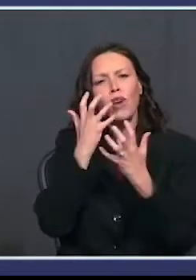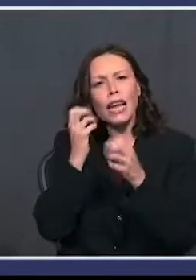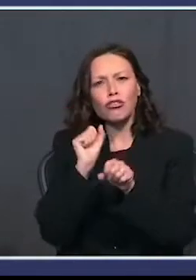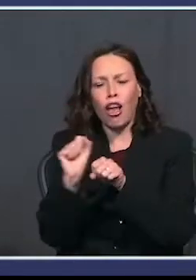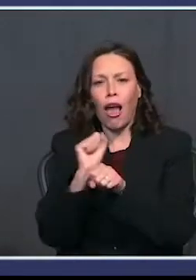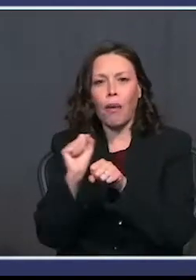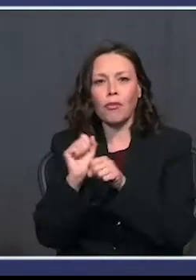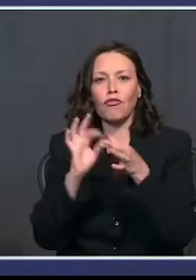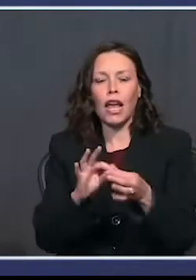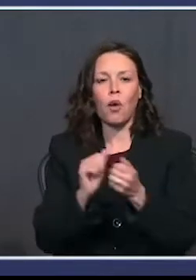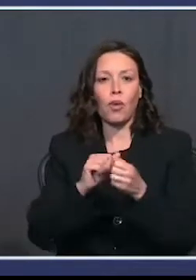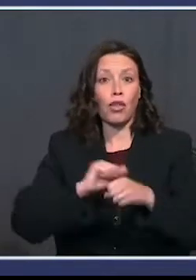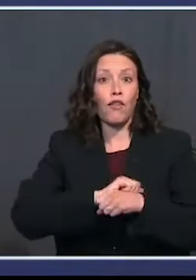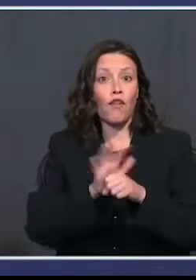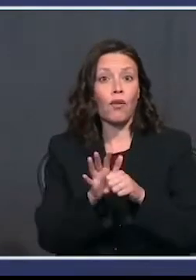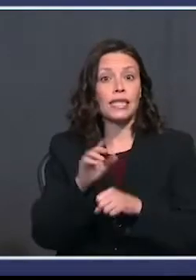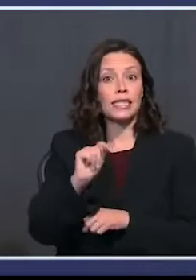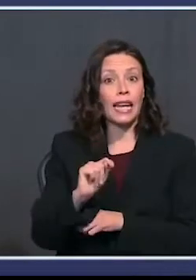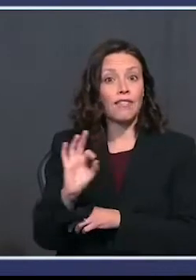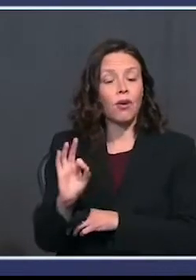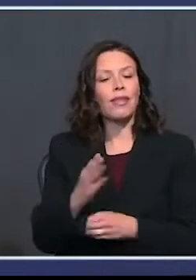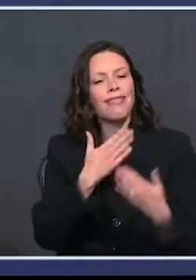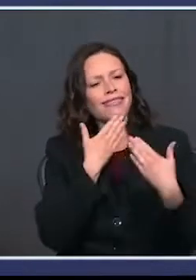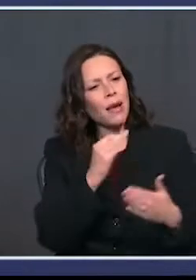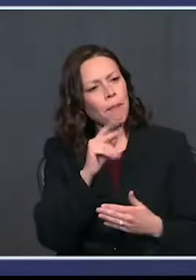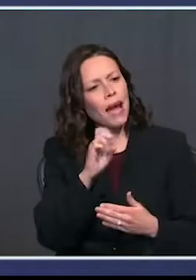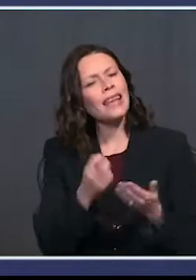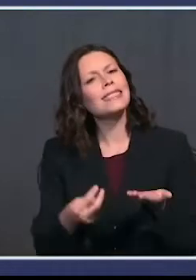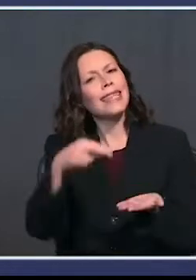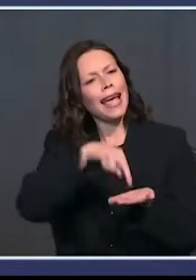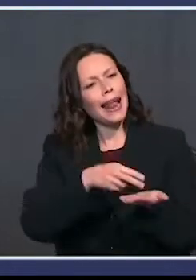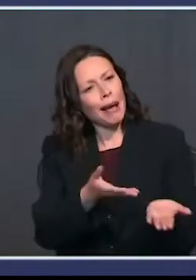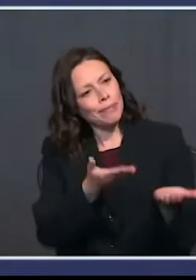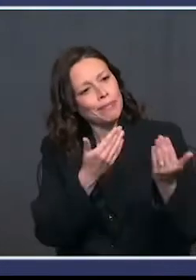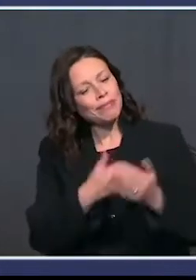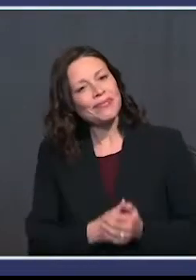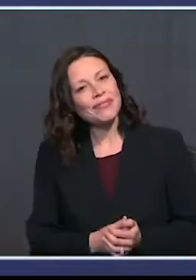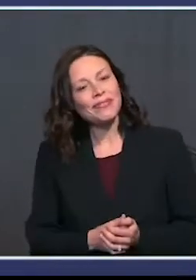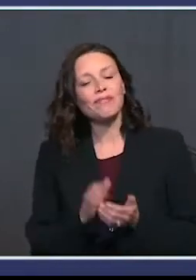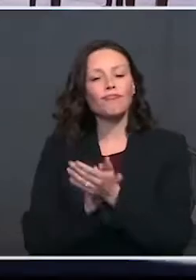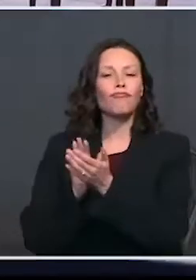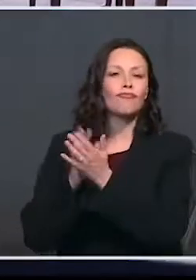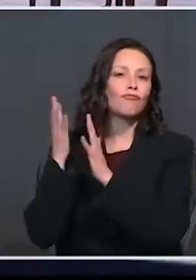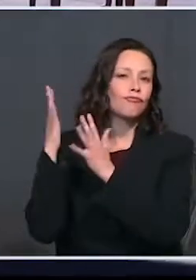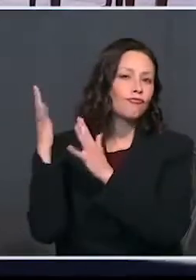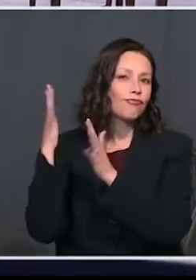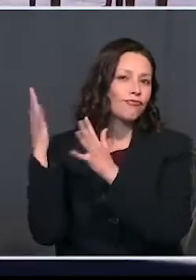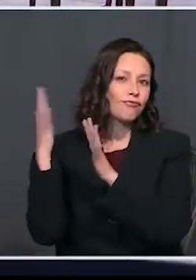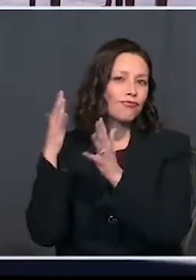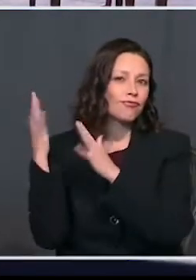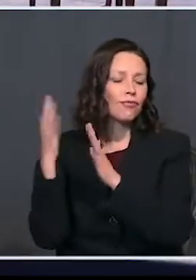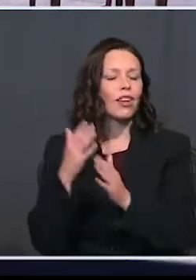on the Coronavirus Task Force. Mike, thank you. Stand up, Mike. Great job.